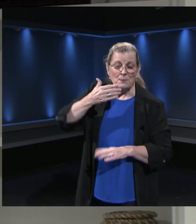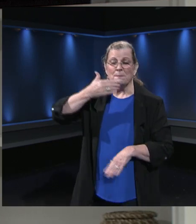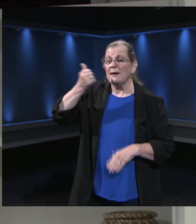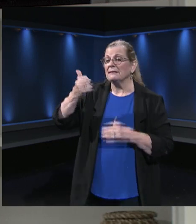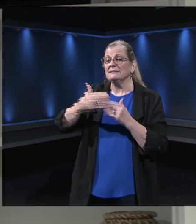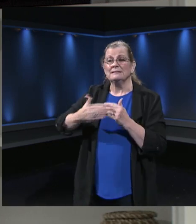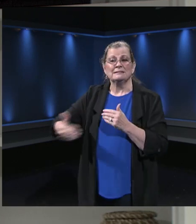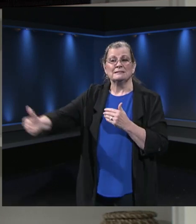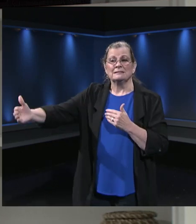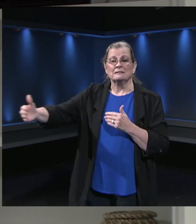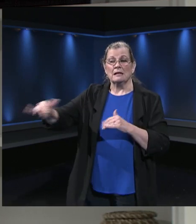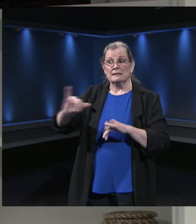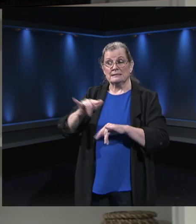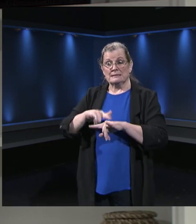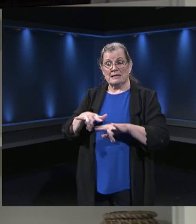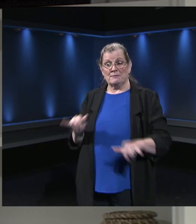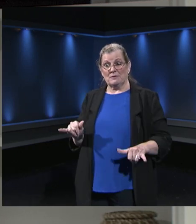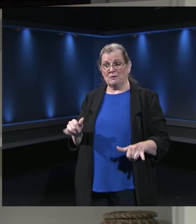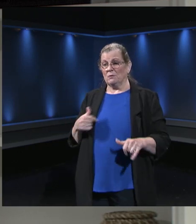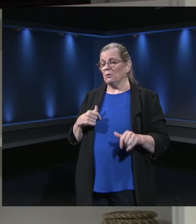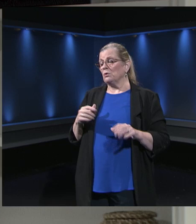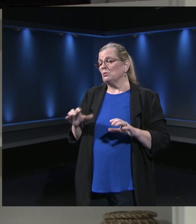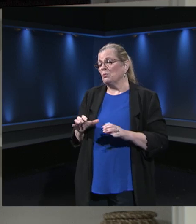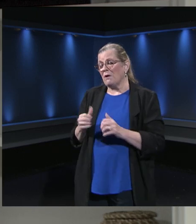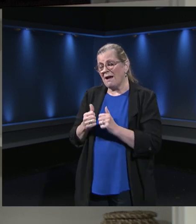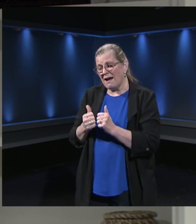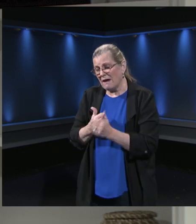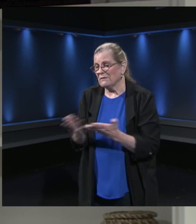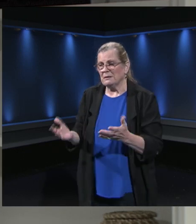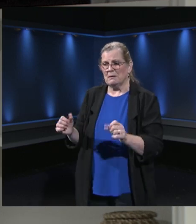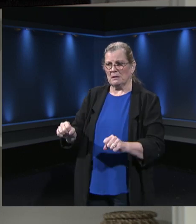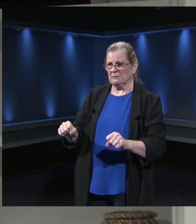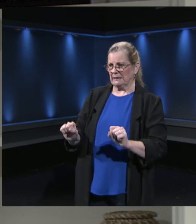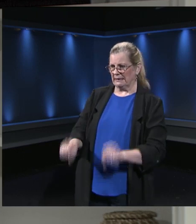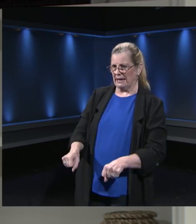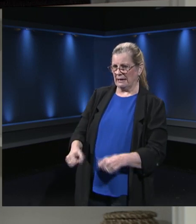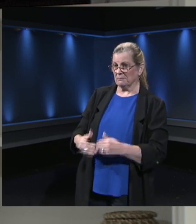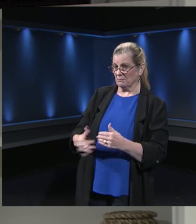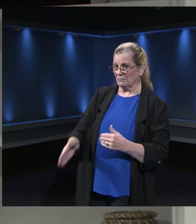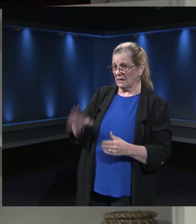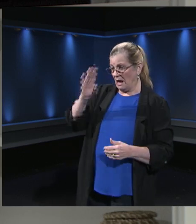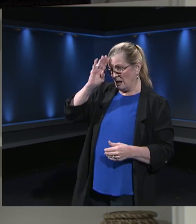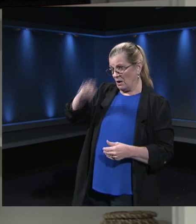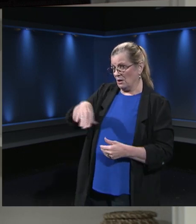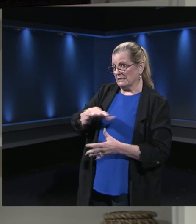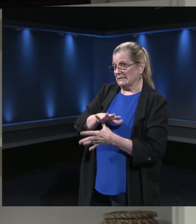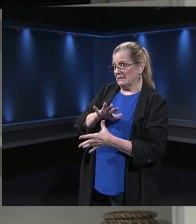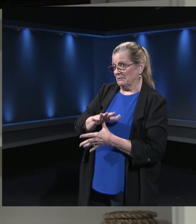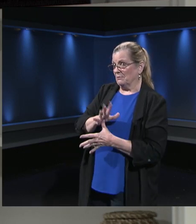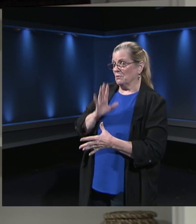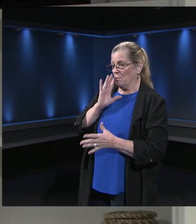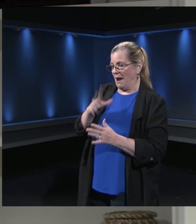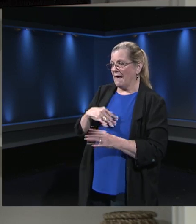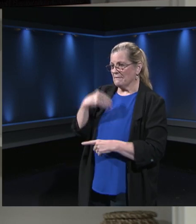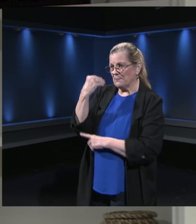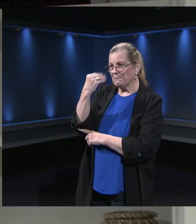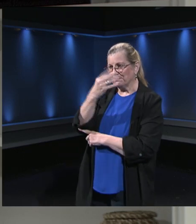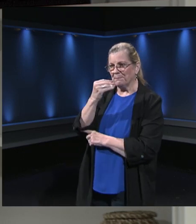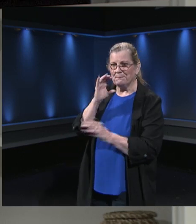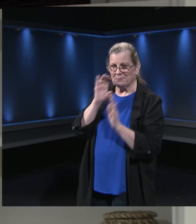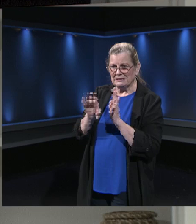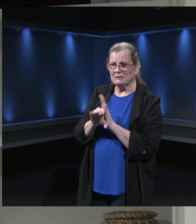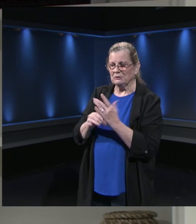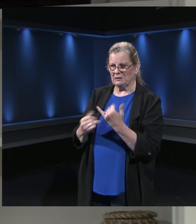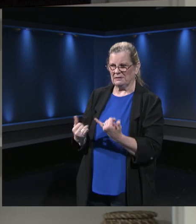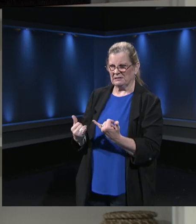we can for our senior class. know senior class pictures are going on right now and we were busy